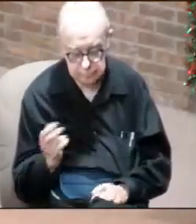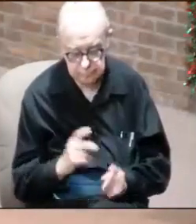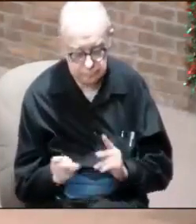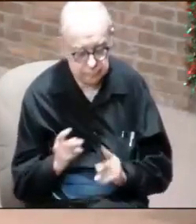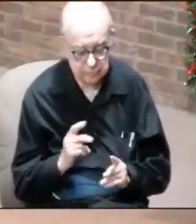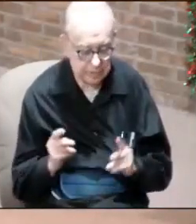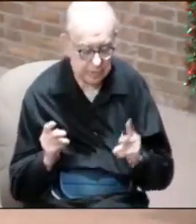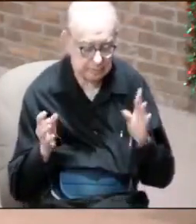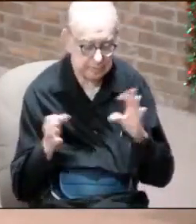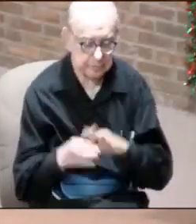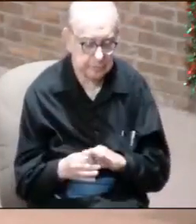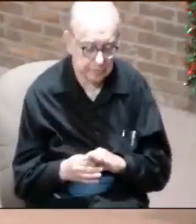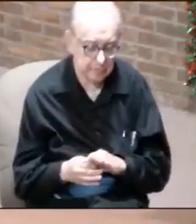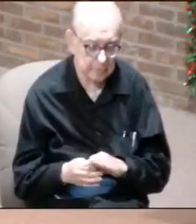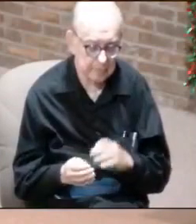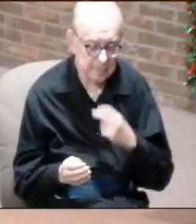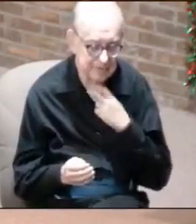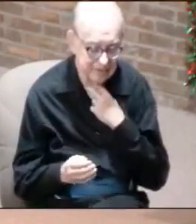so entrenched